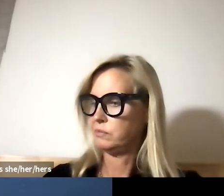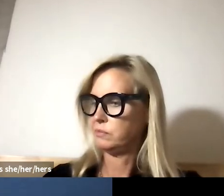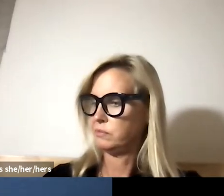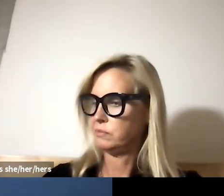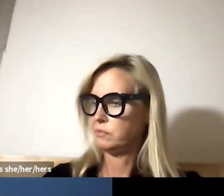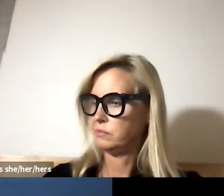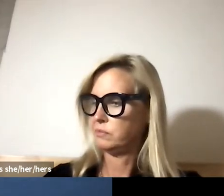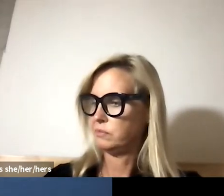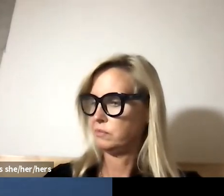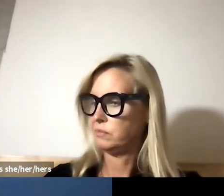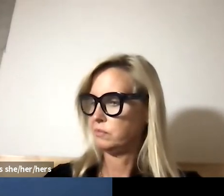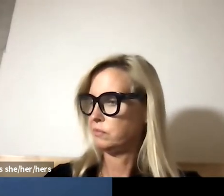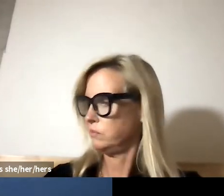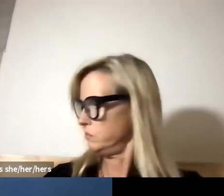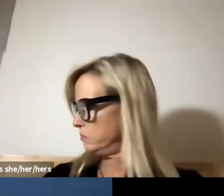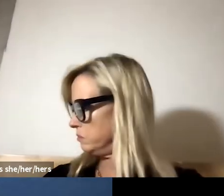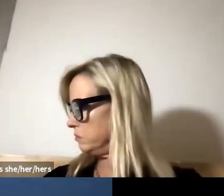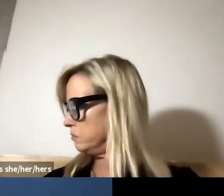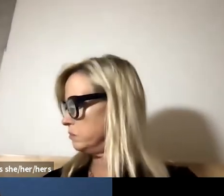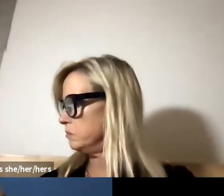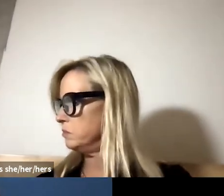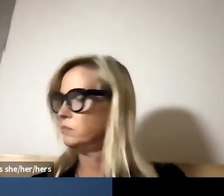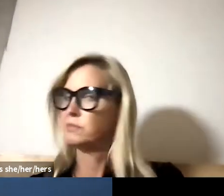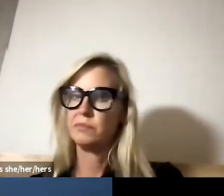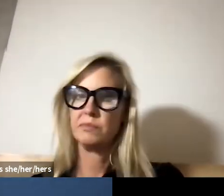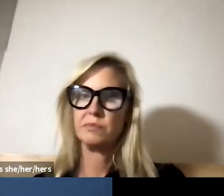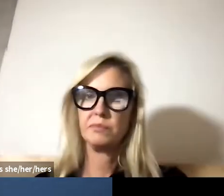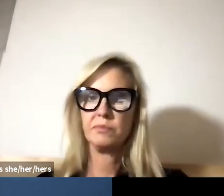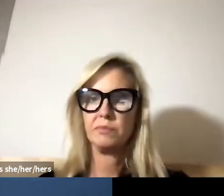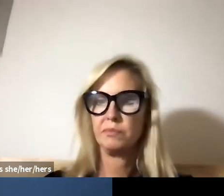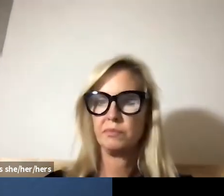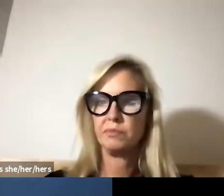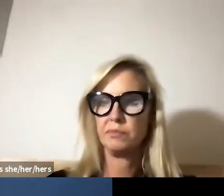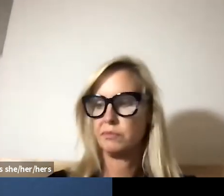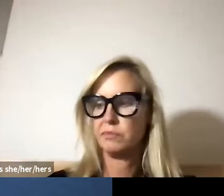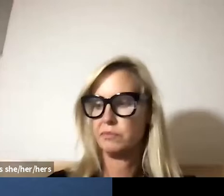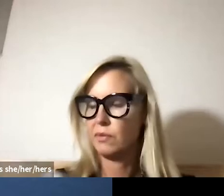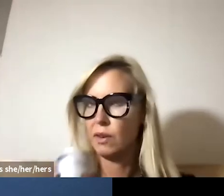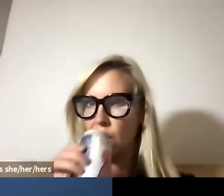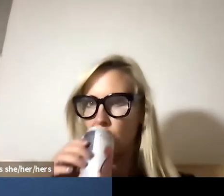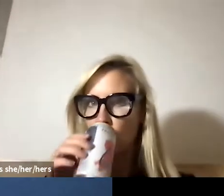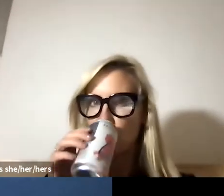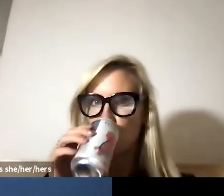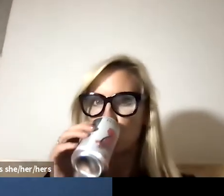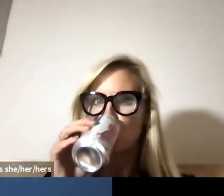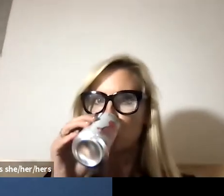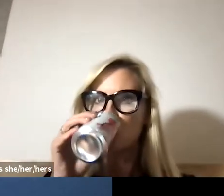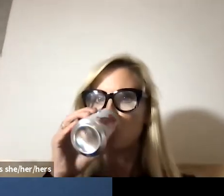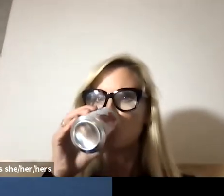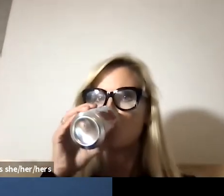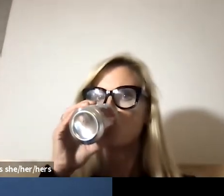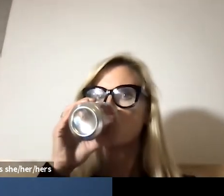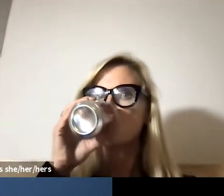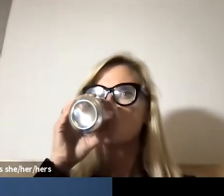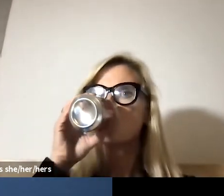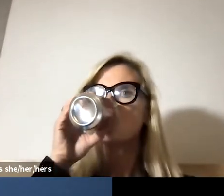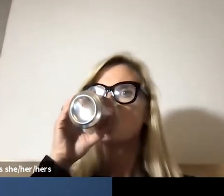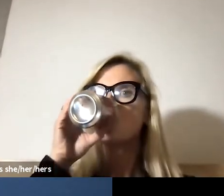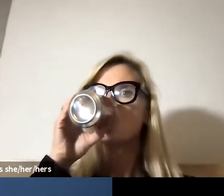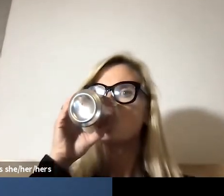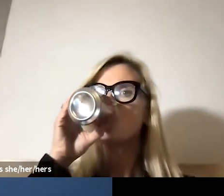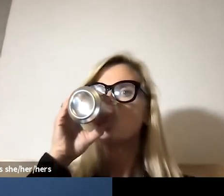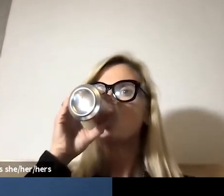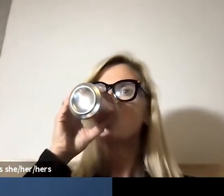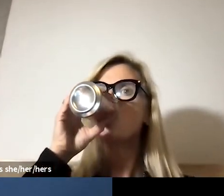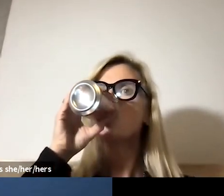-directional interpretation in english and spanish if you are bilingual you do not have to click anything if you are not bilingual in